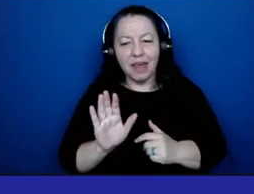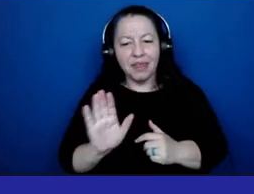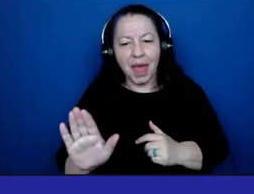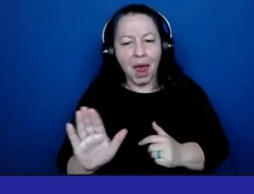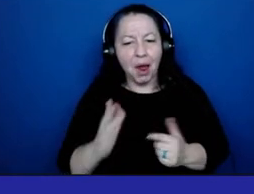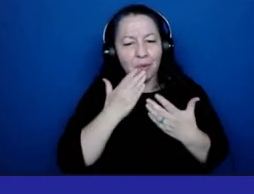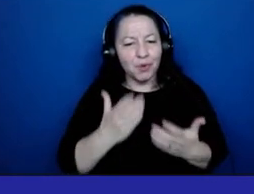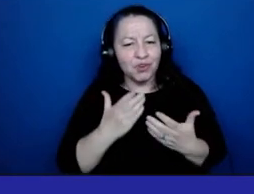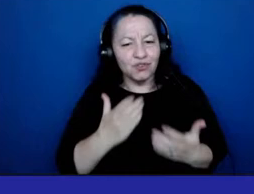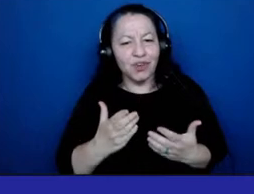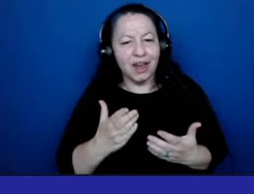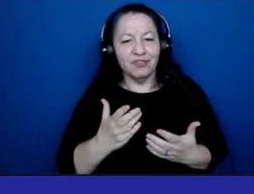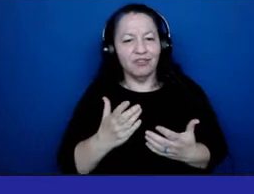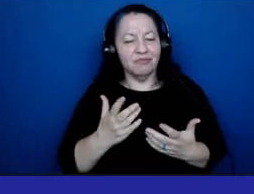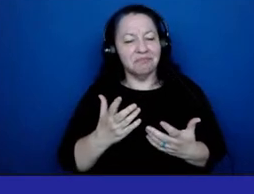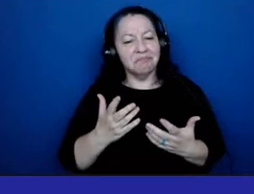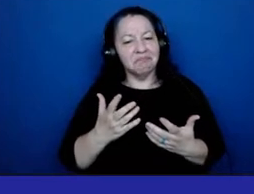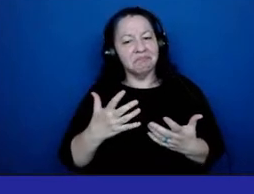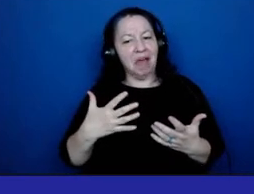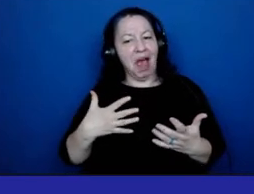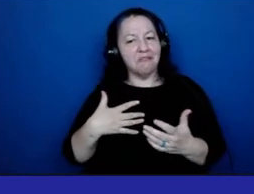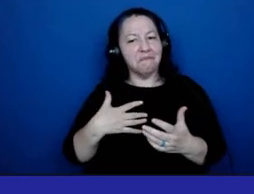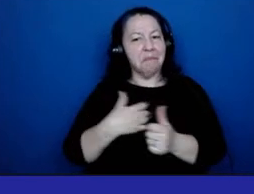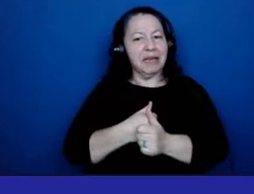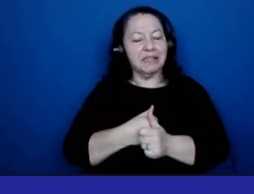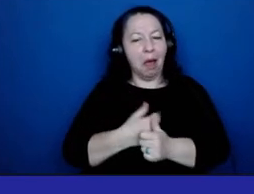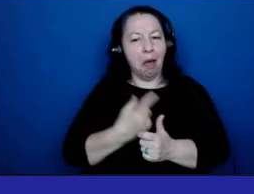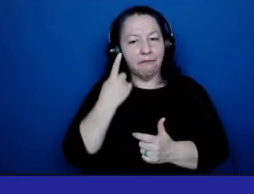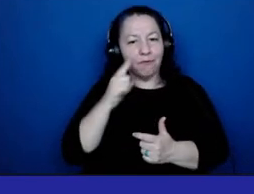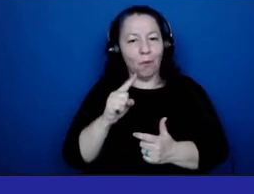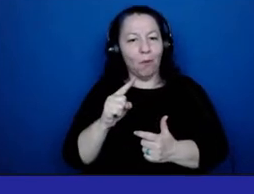rewarded, but you're not being paid.